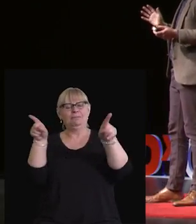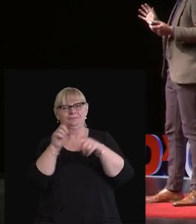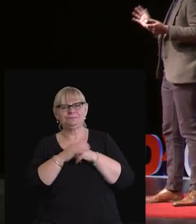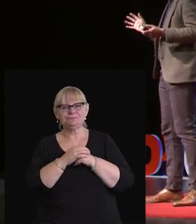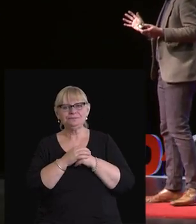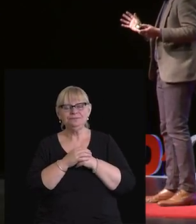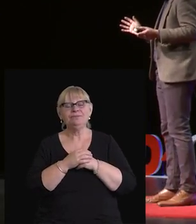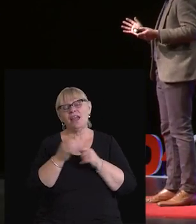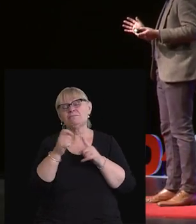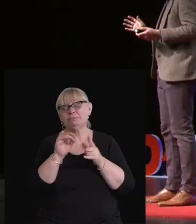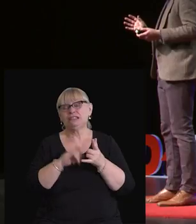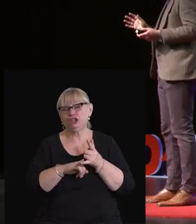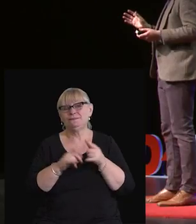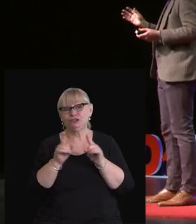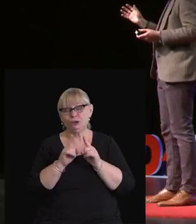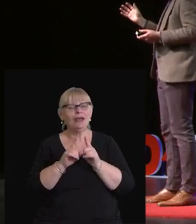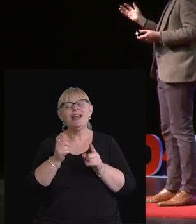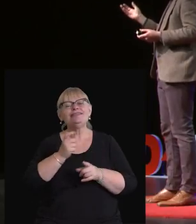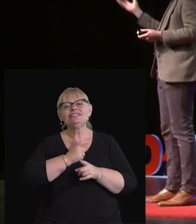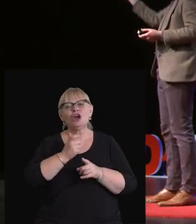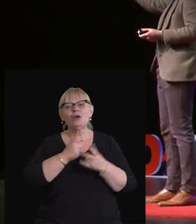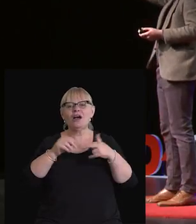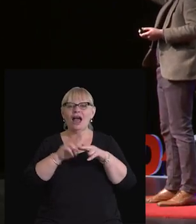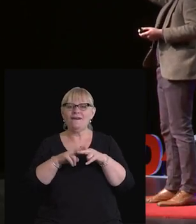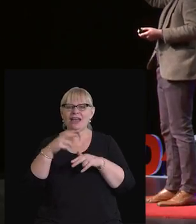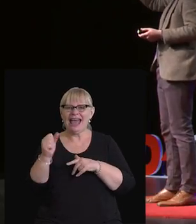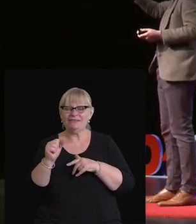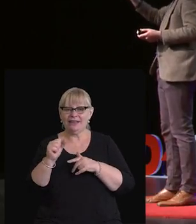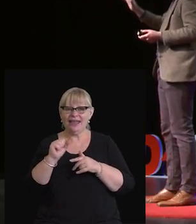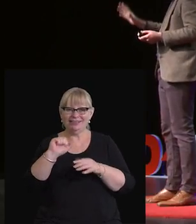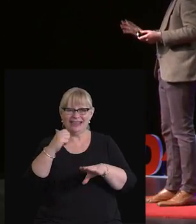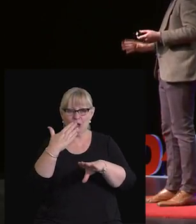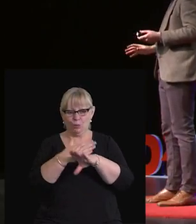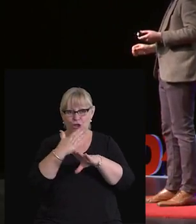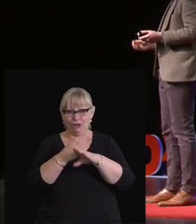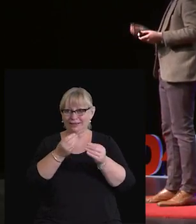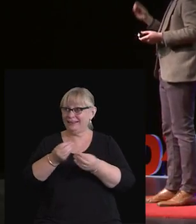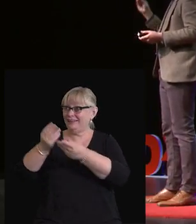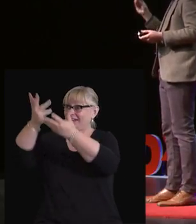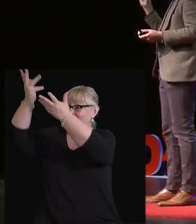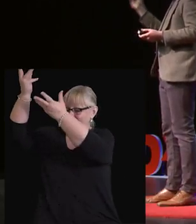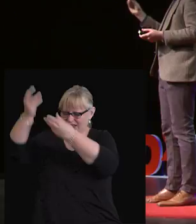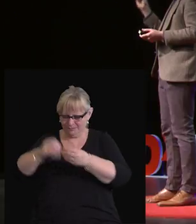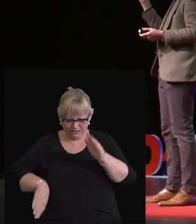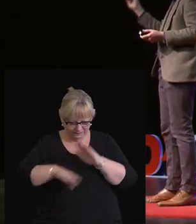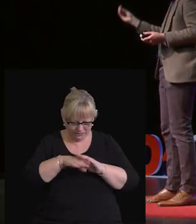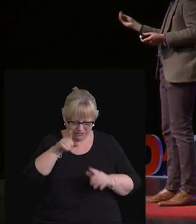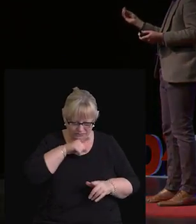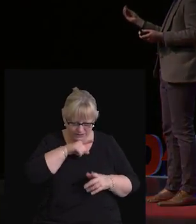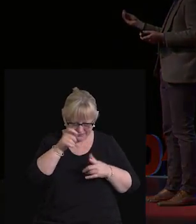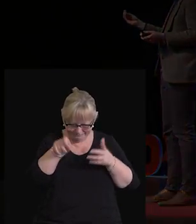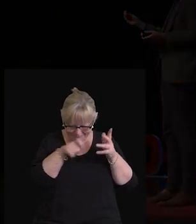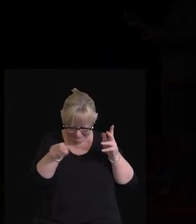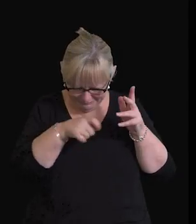And I meet public servants who are terrified of having their work sent back down to them covered in red pen because it doesn't sound public